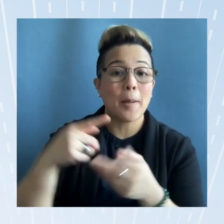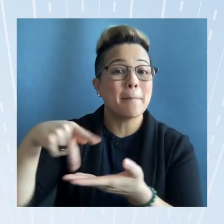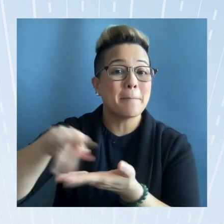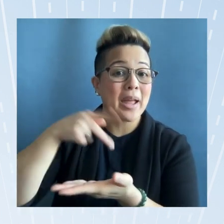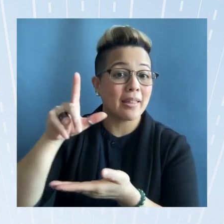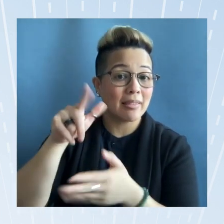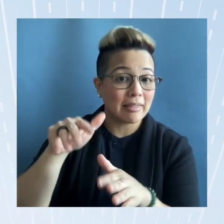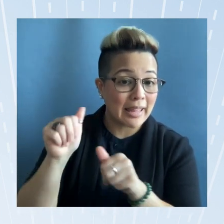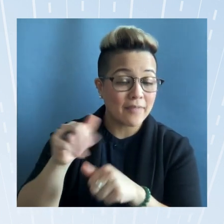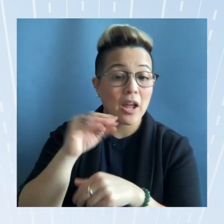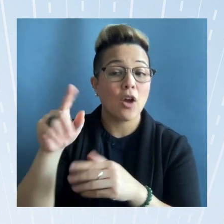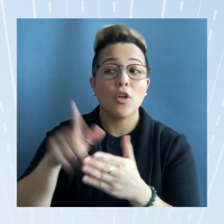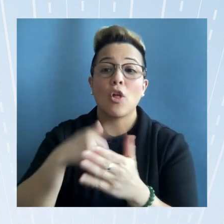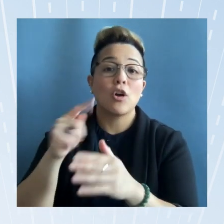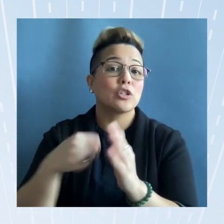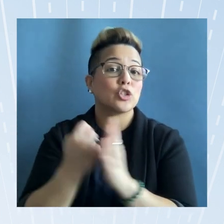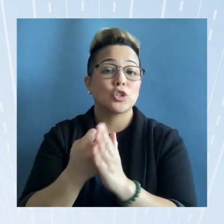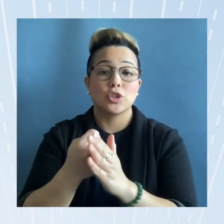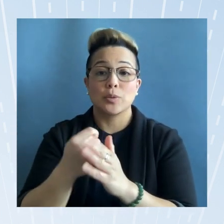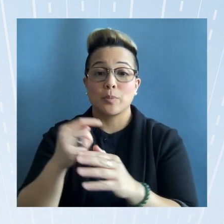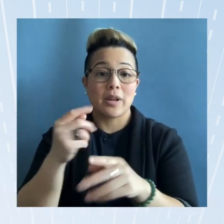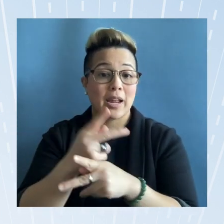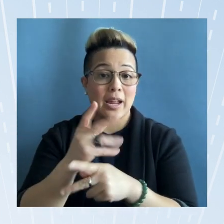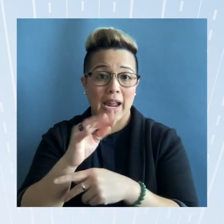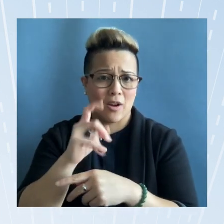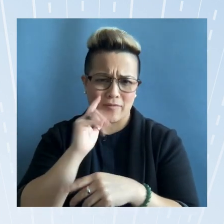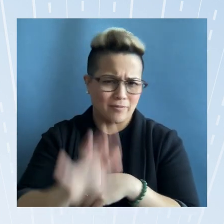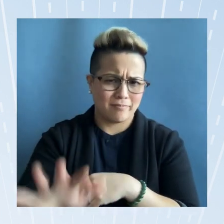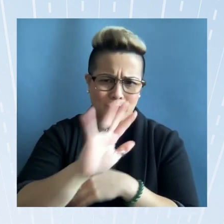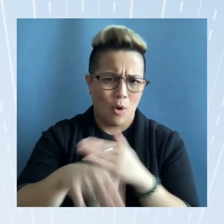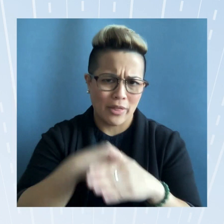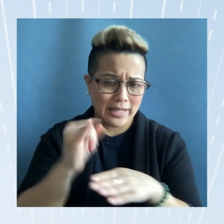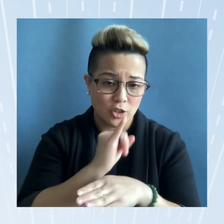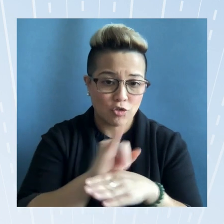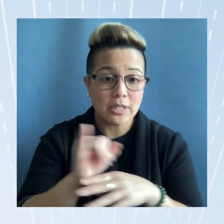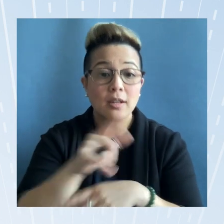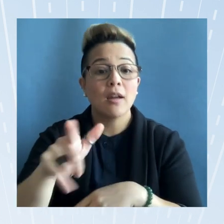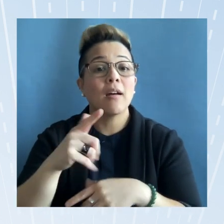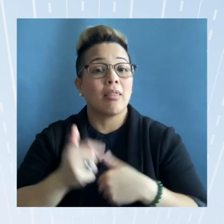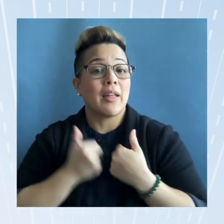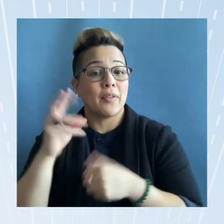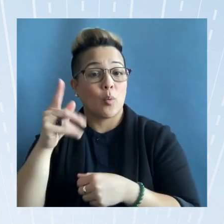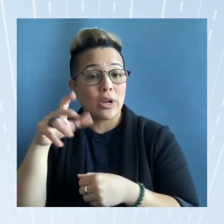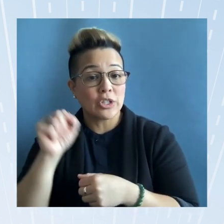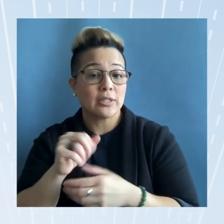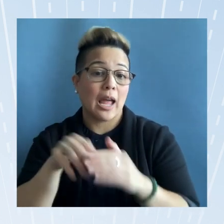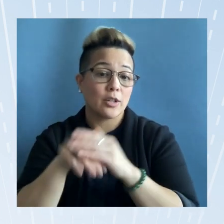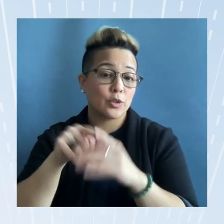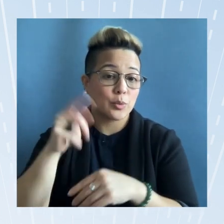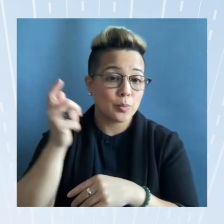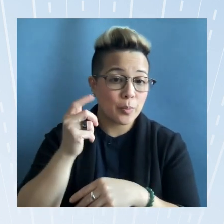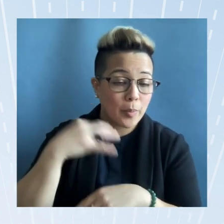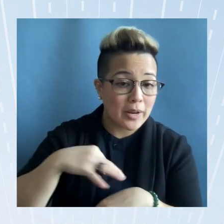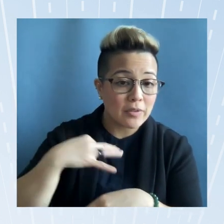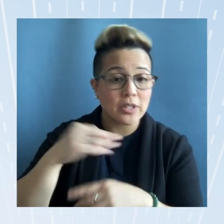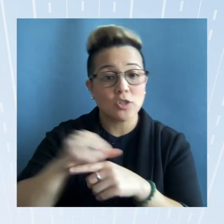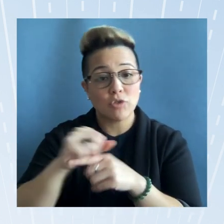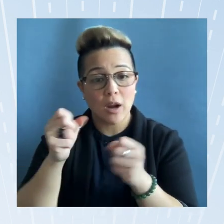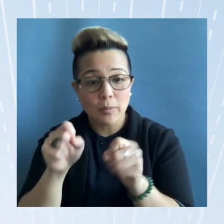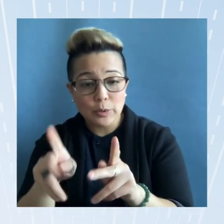long-term care across all industries living wages access to benefits and training opportunities